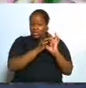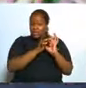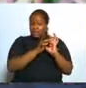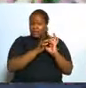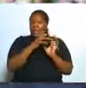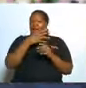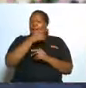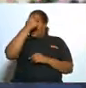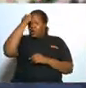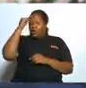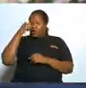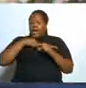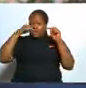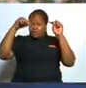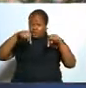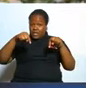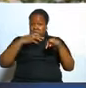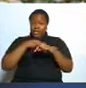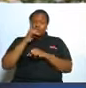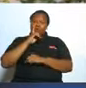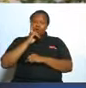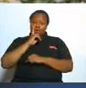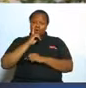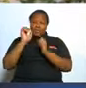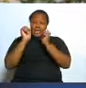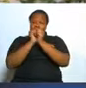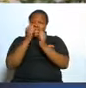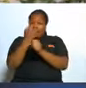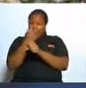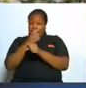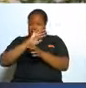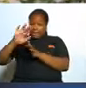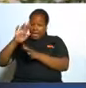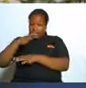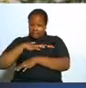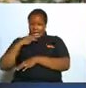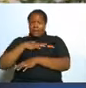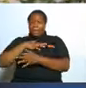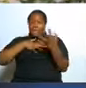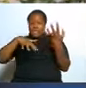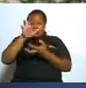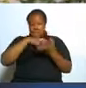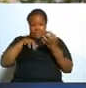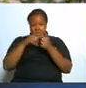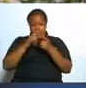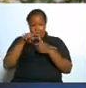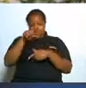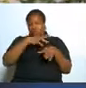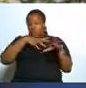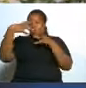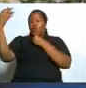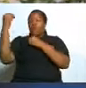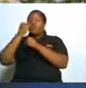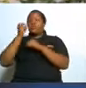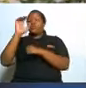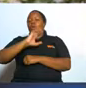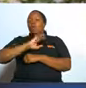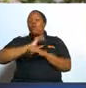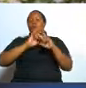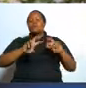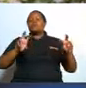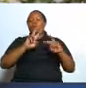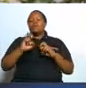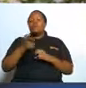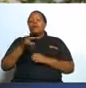today and tomorrow just 10 minutes I will be mixing some things so that you can go and do your own research you can add up some materials